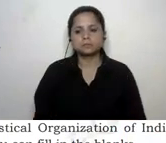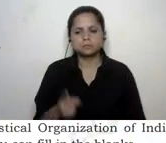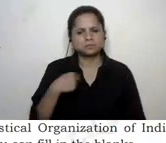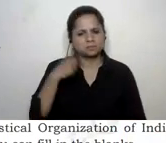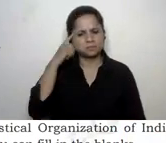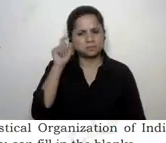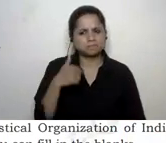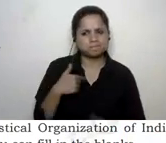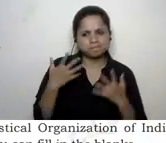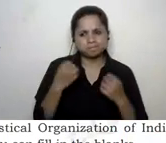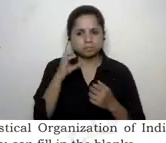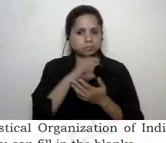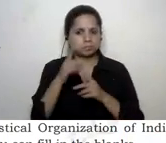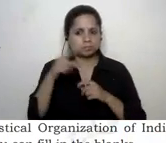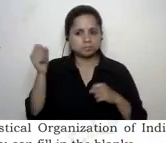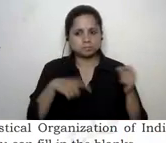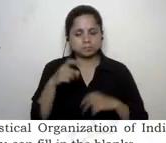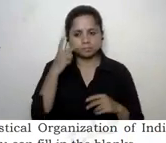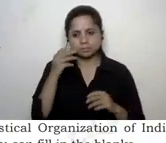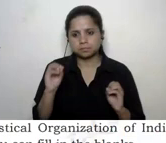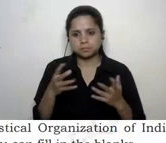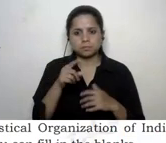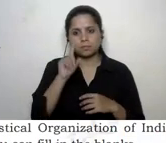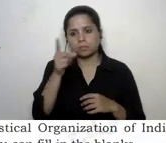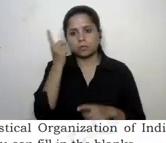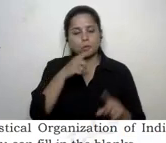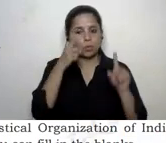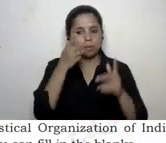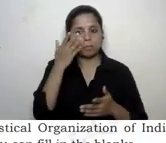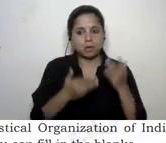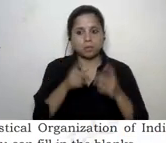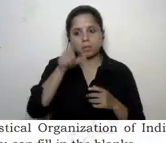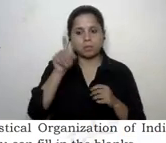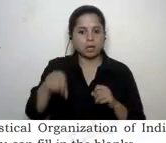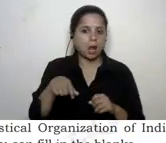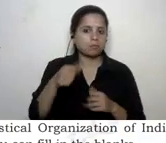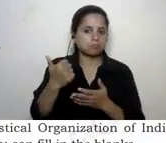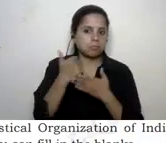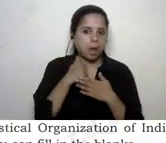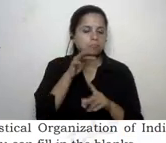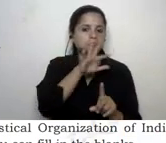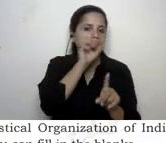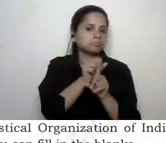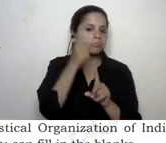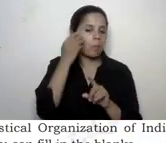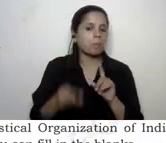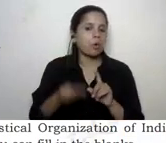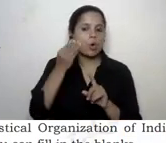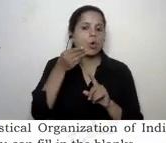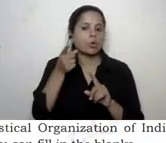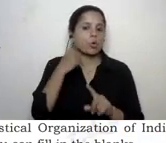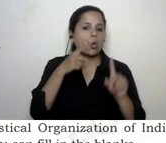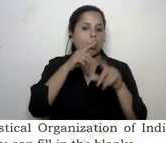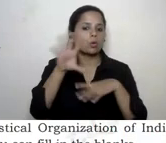really tempted to look at the chat box i can start off with one of the goals and maybe the audience can help me identify some more goals that could be linked here